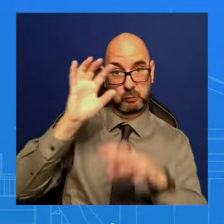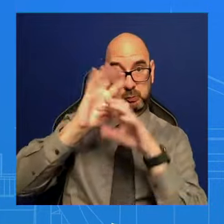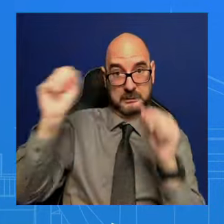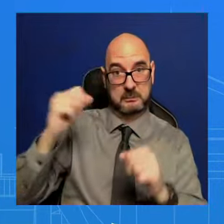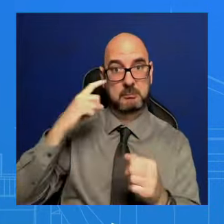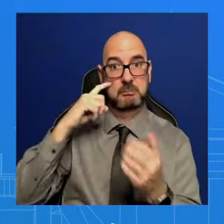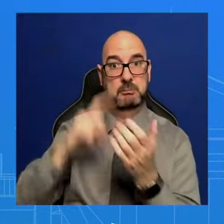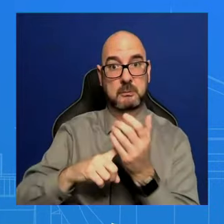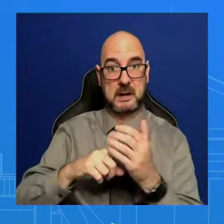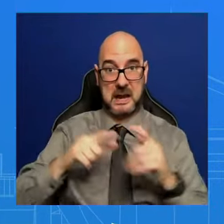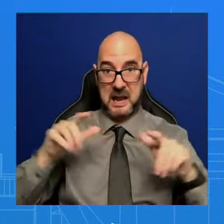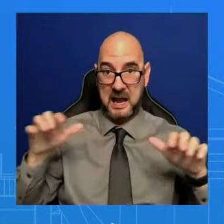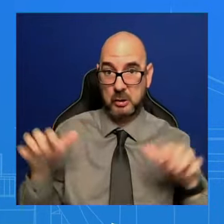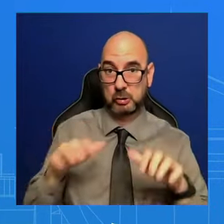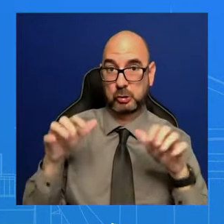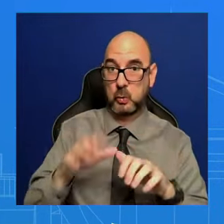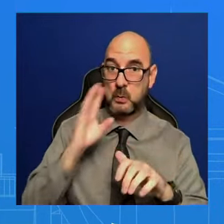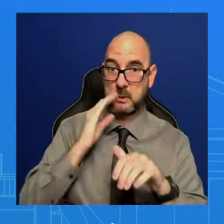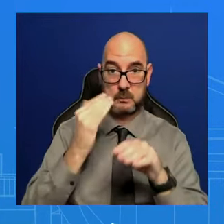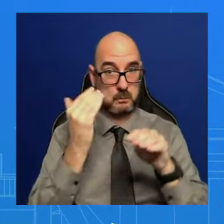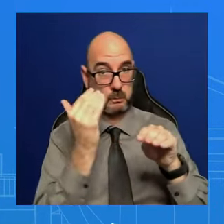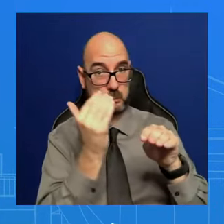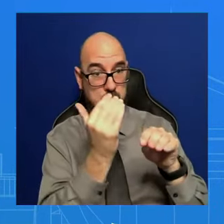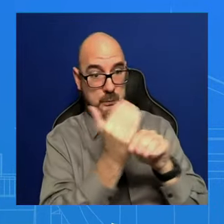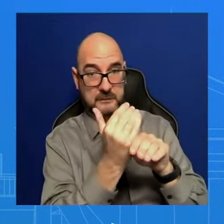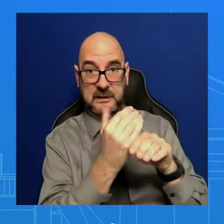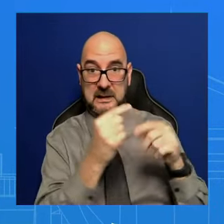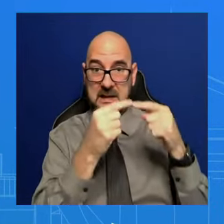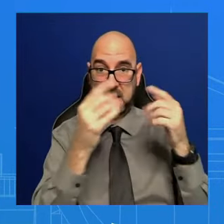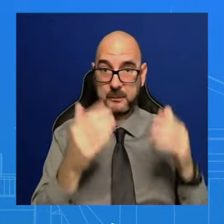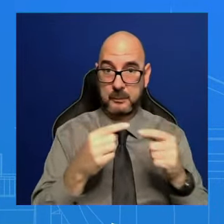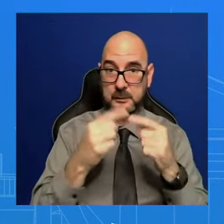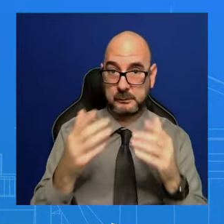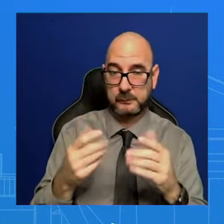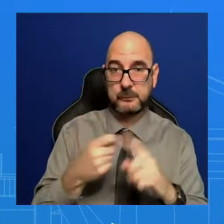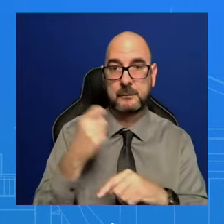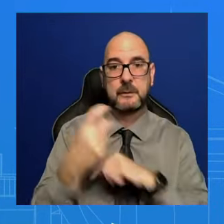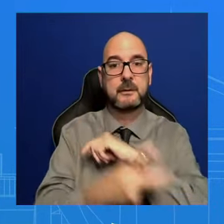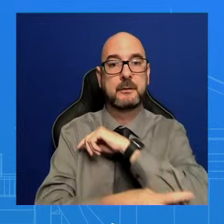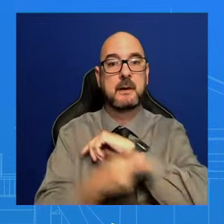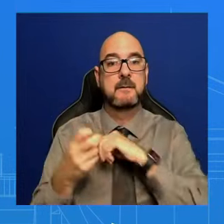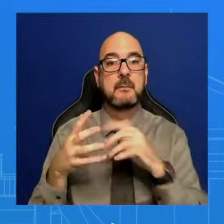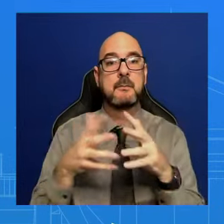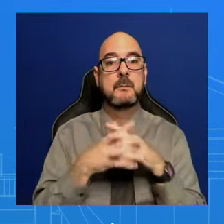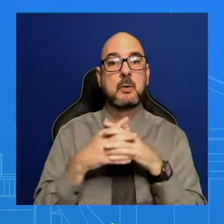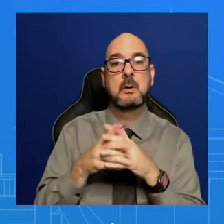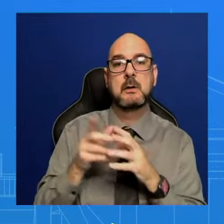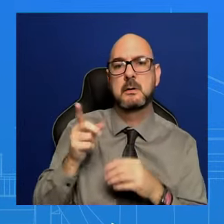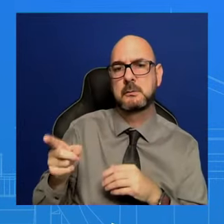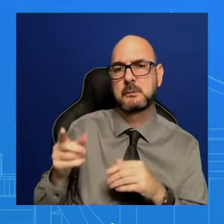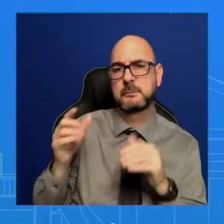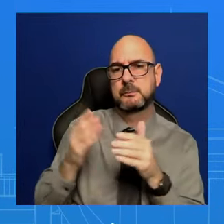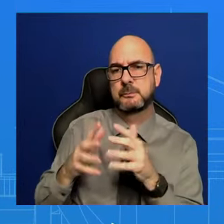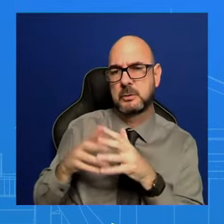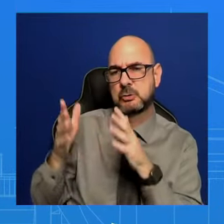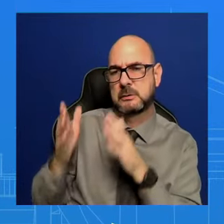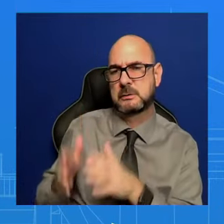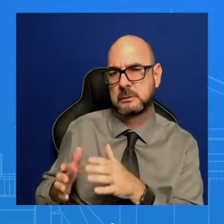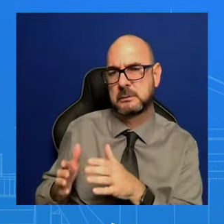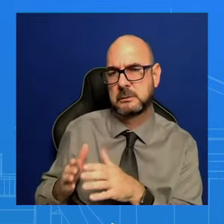enemies from stealing American personnel or government information. And there